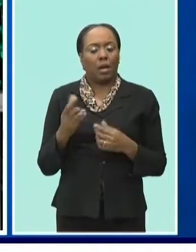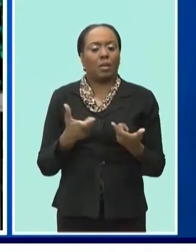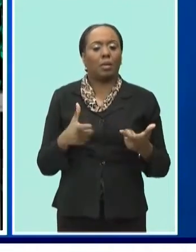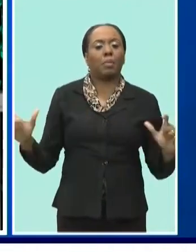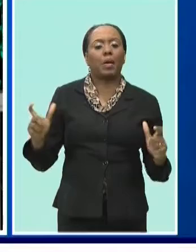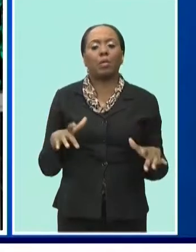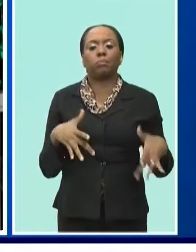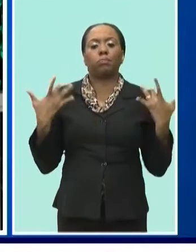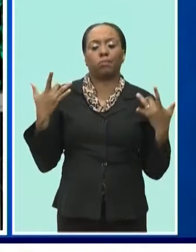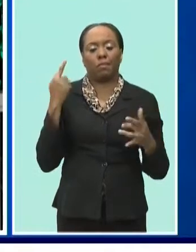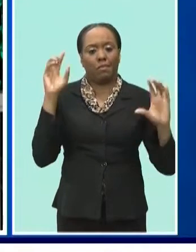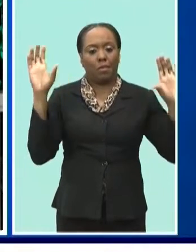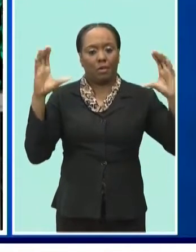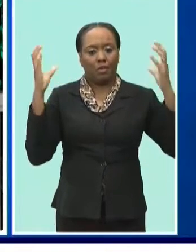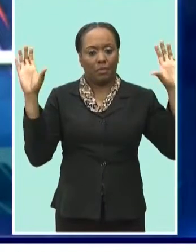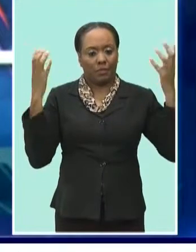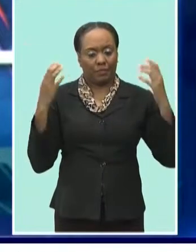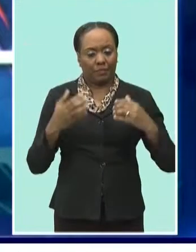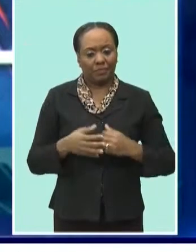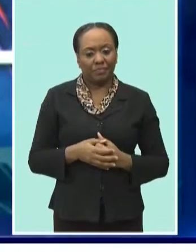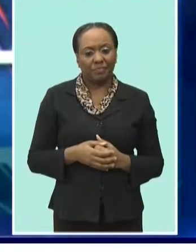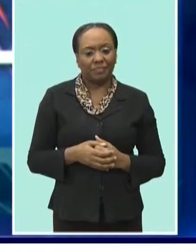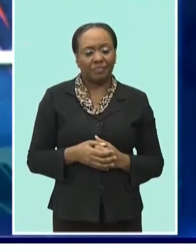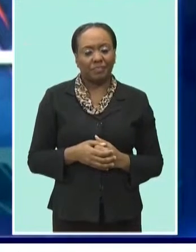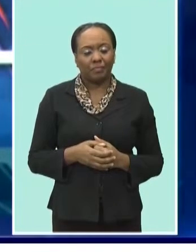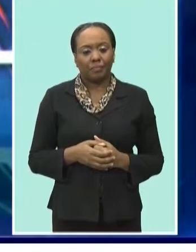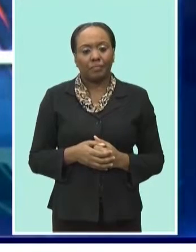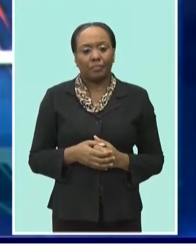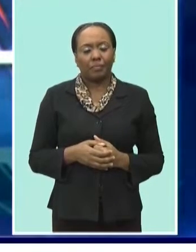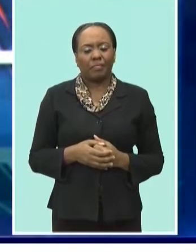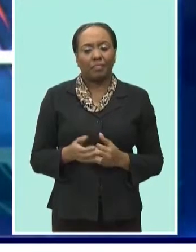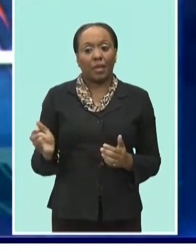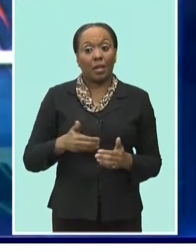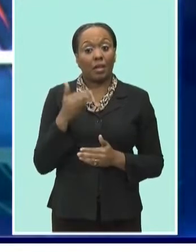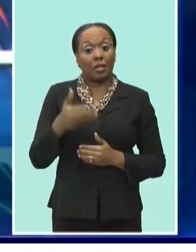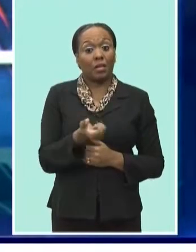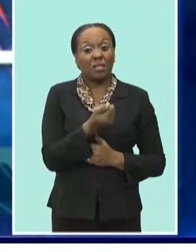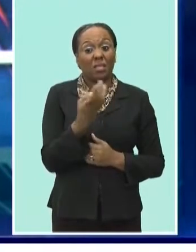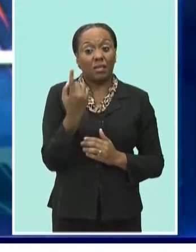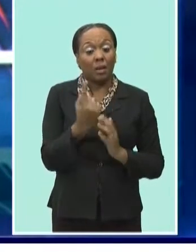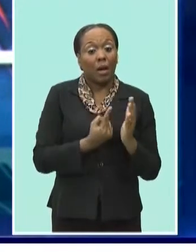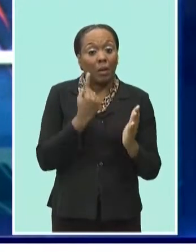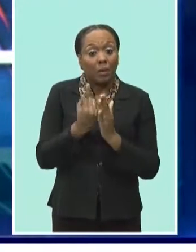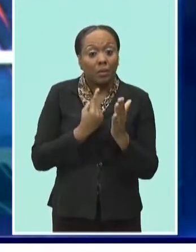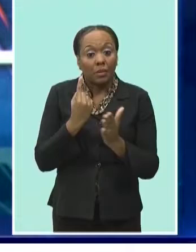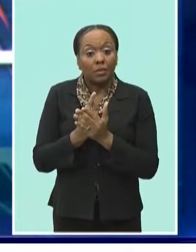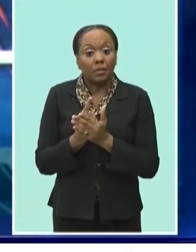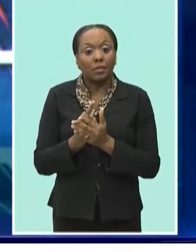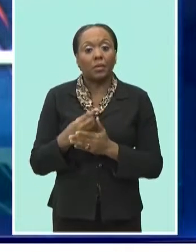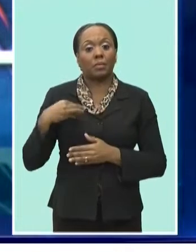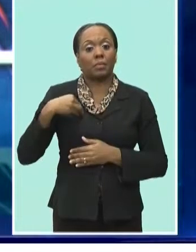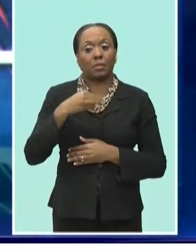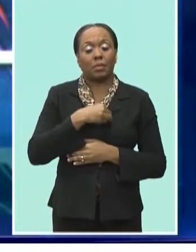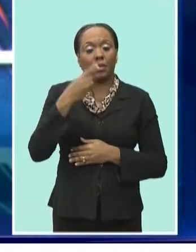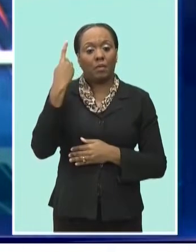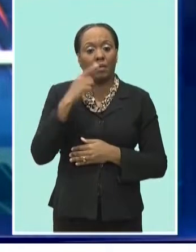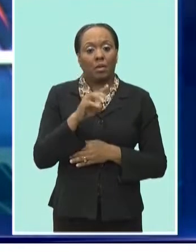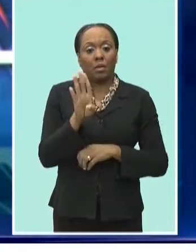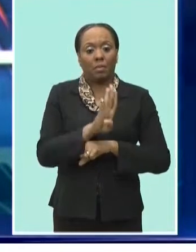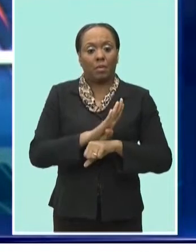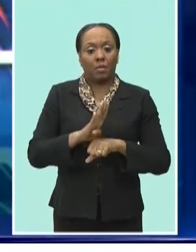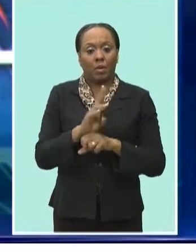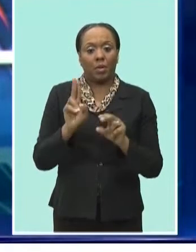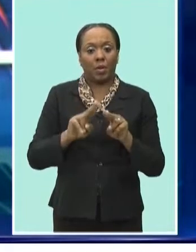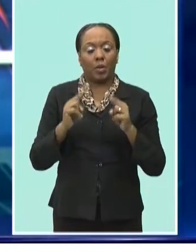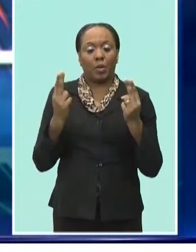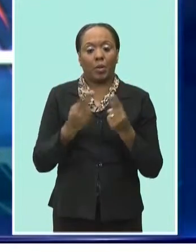events of the Cropover Festival. Well, in the next few hours, members of the Barbados Union of Teachers, the BUT, will know the